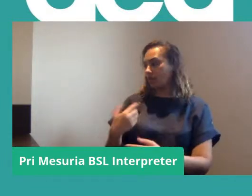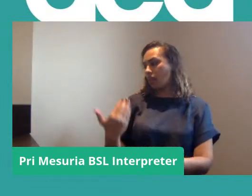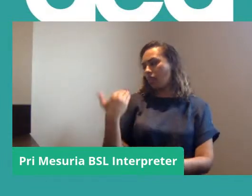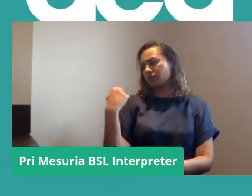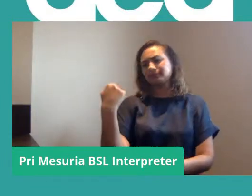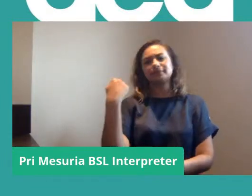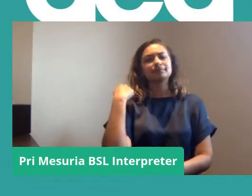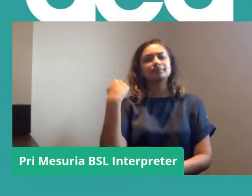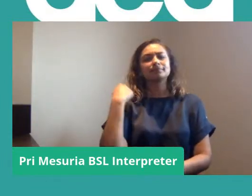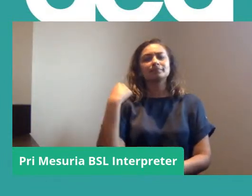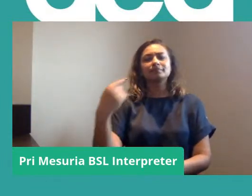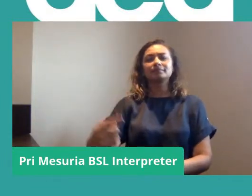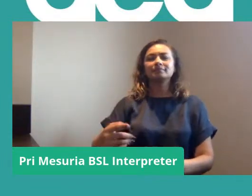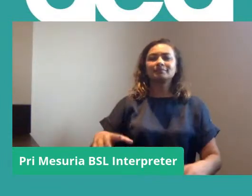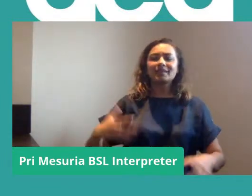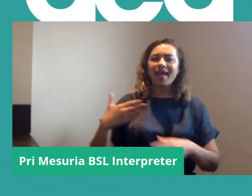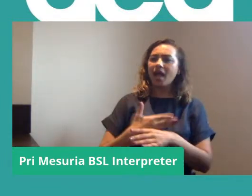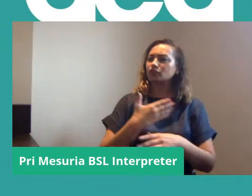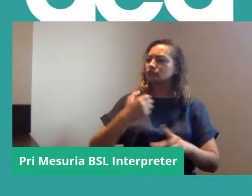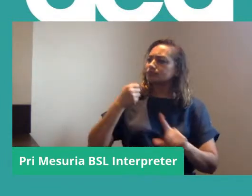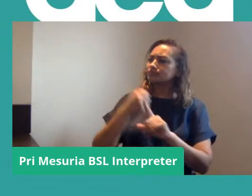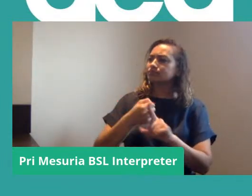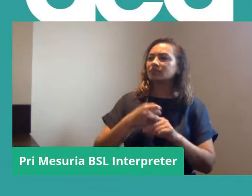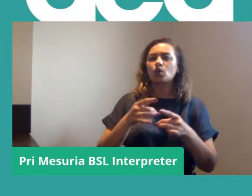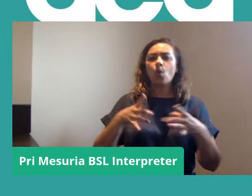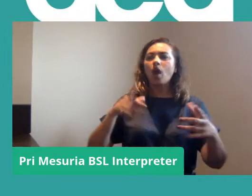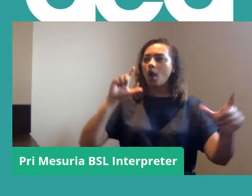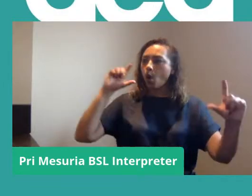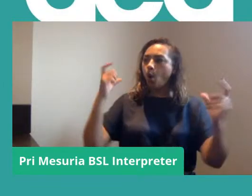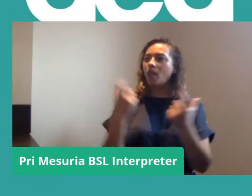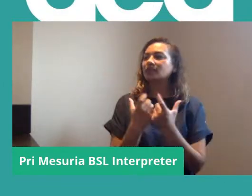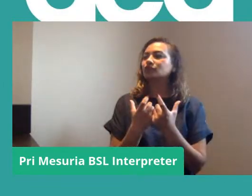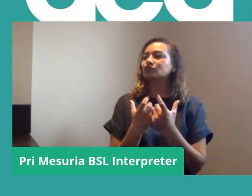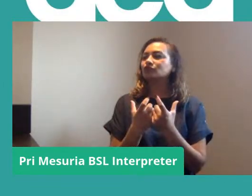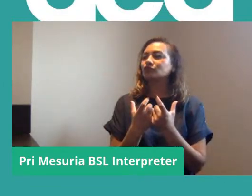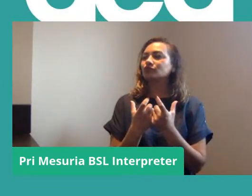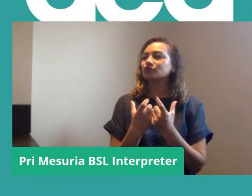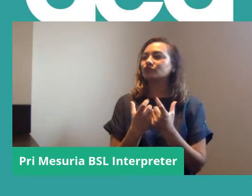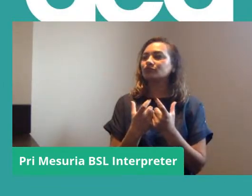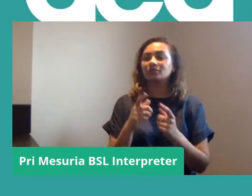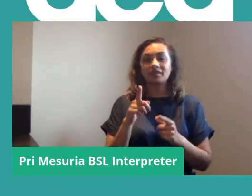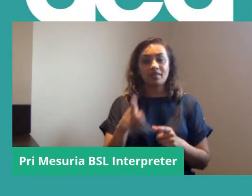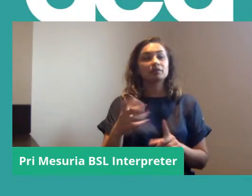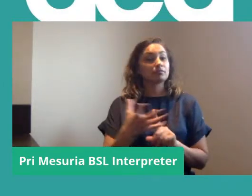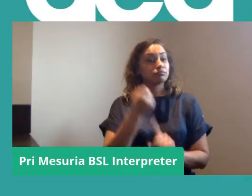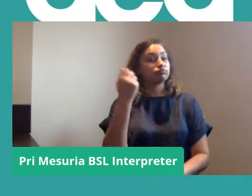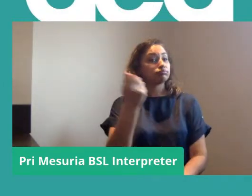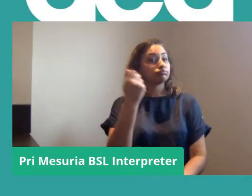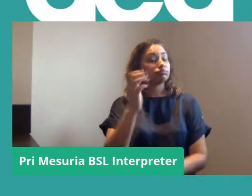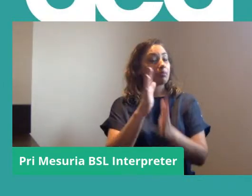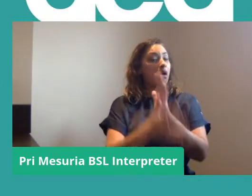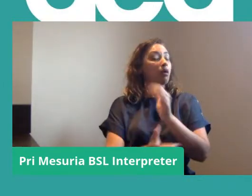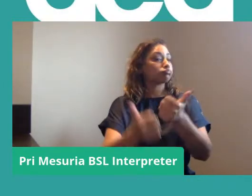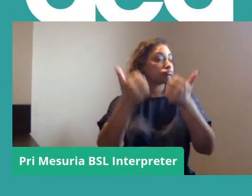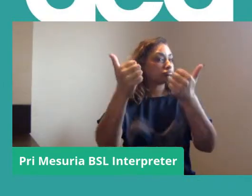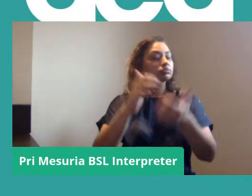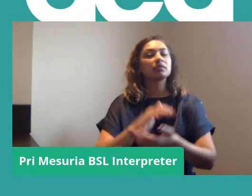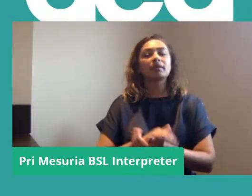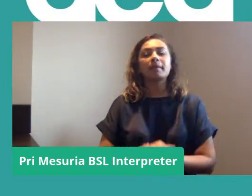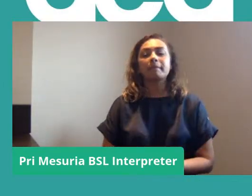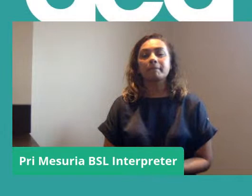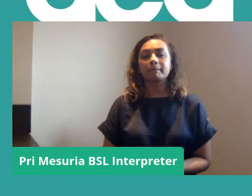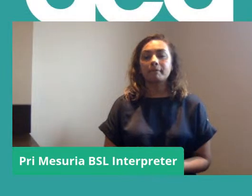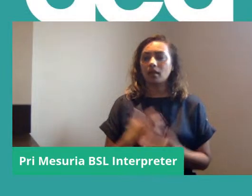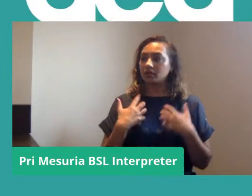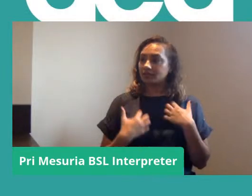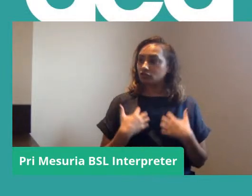action that we took in Nottingham College, which was a resounding success. The interesting thing today